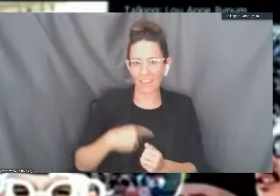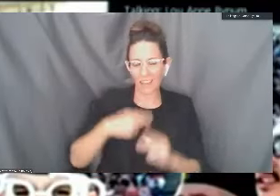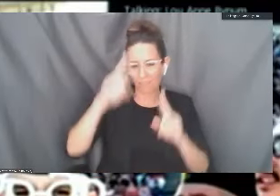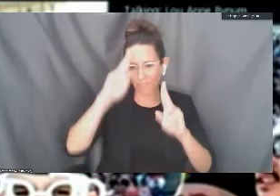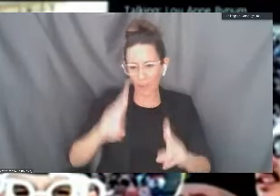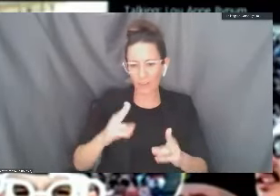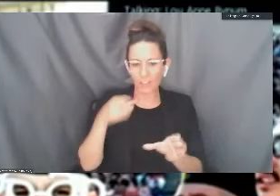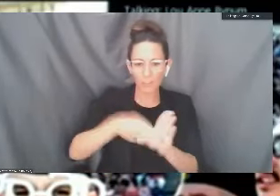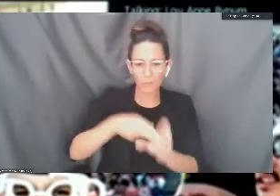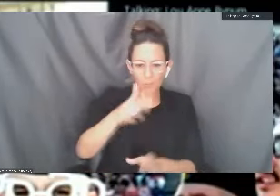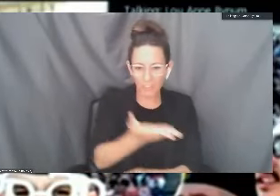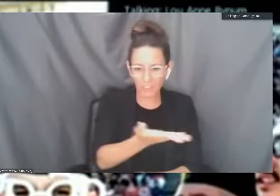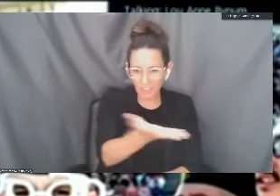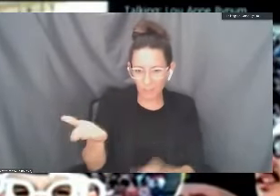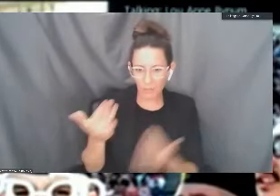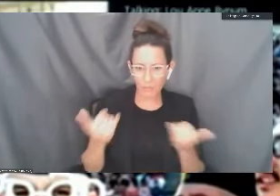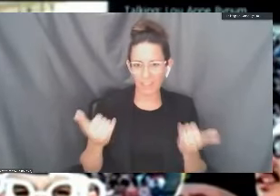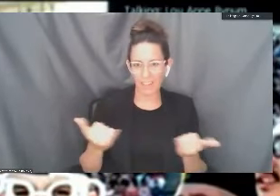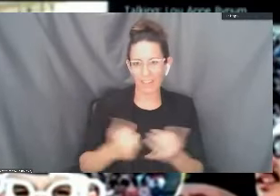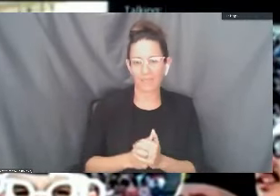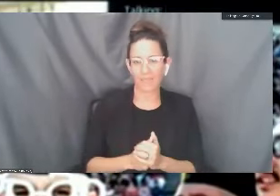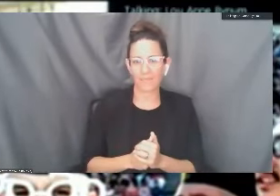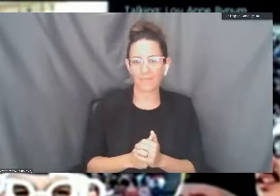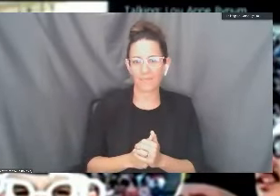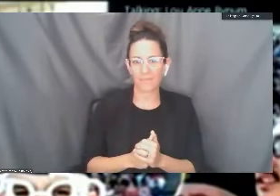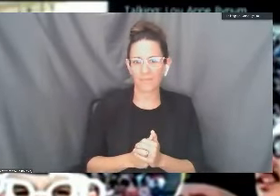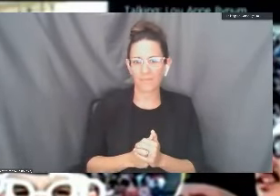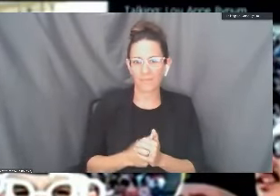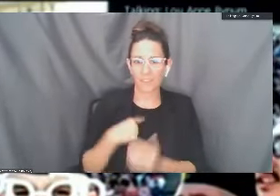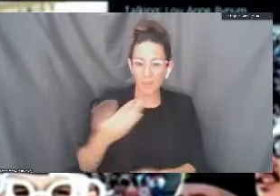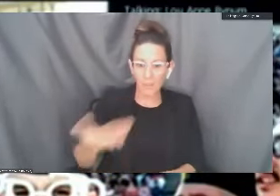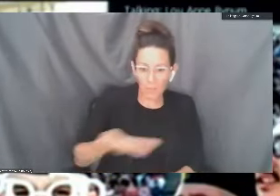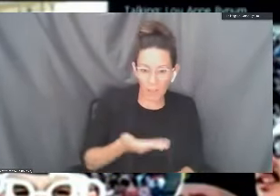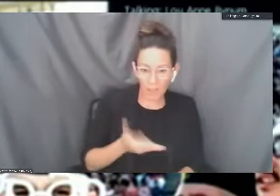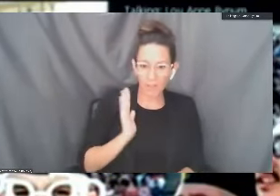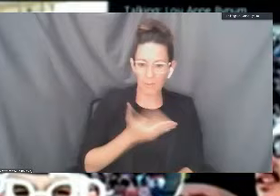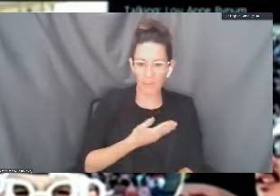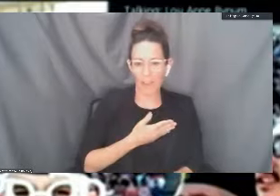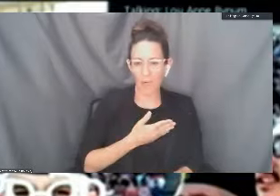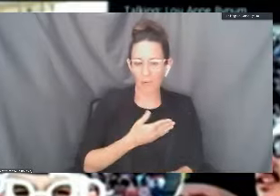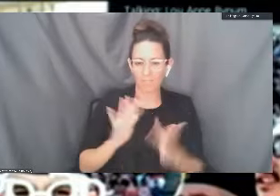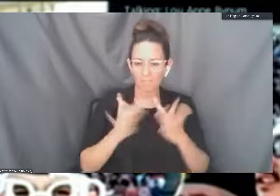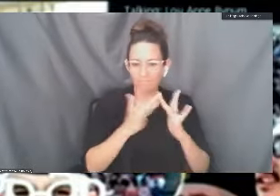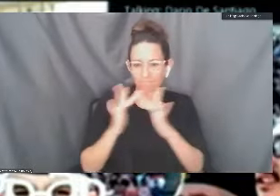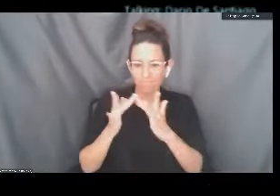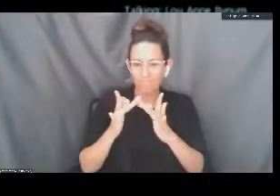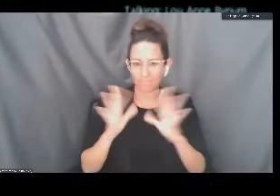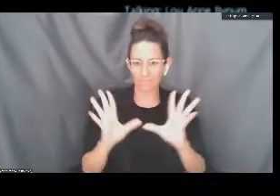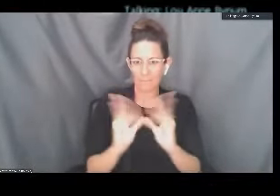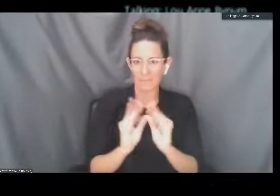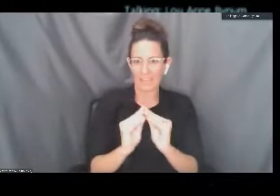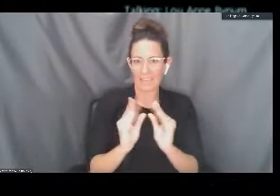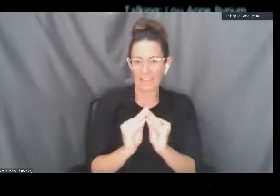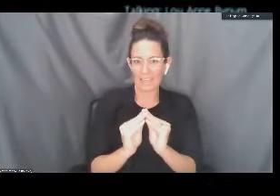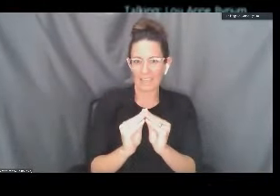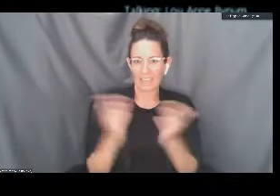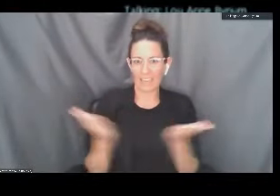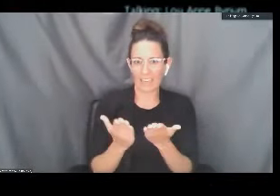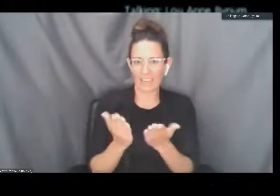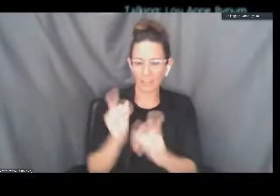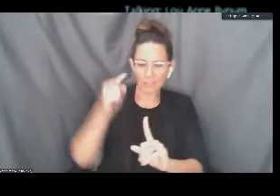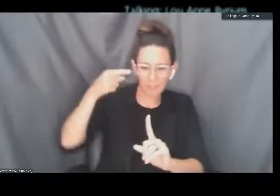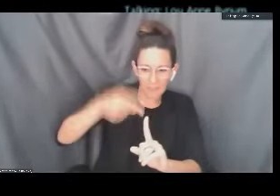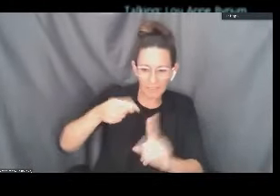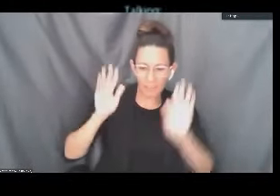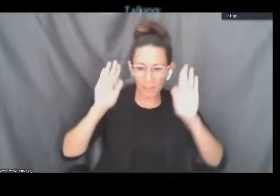for me to be here and to serve all of you. I want to welcome you to our virtual town hall meeting, especially designed